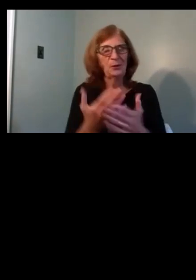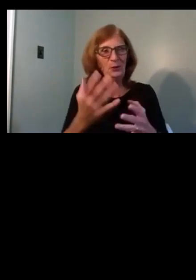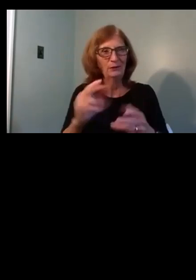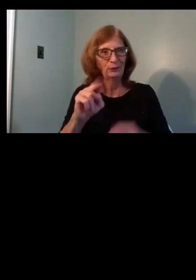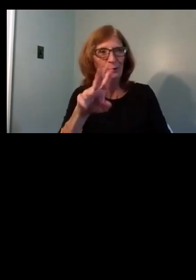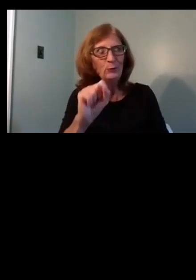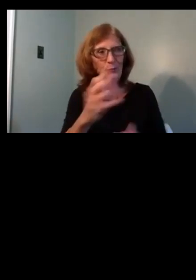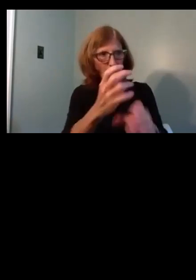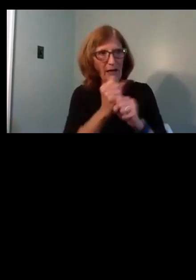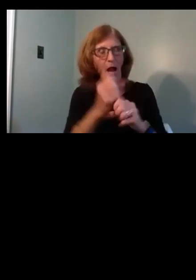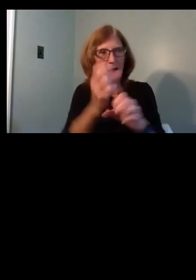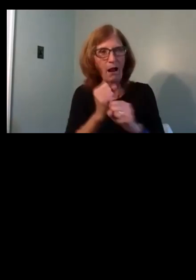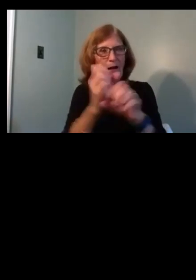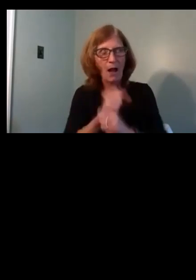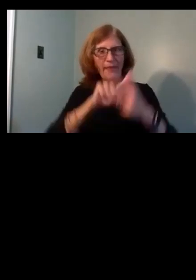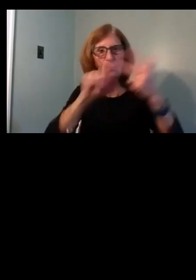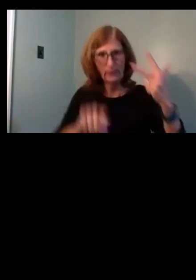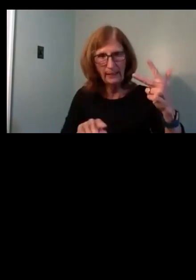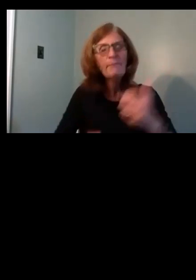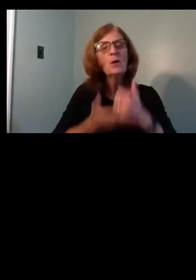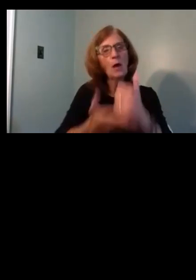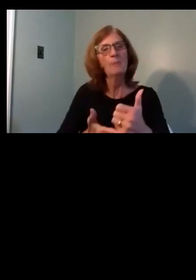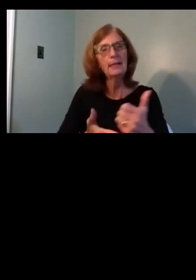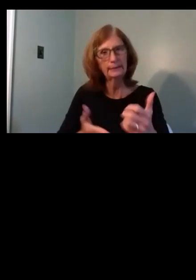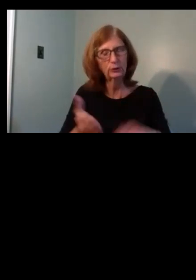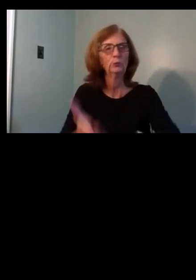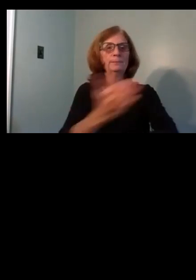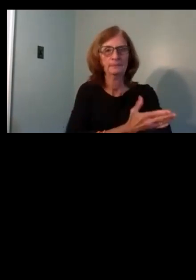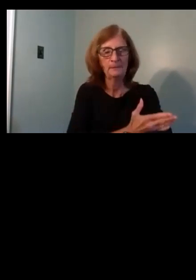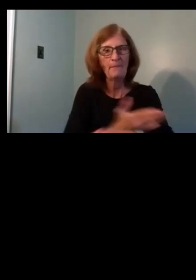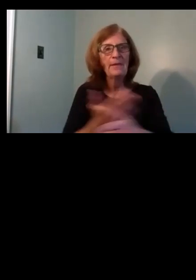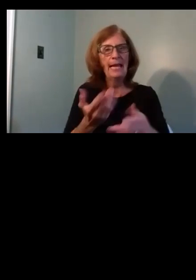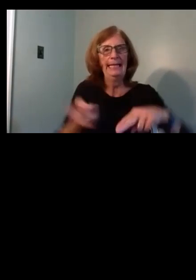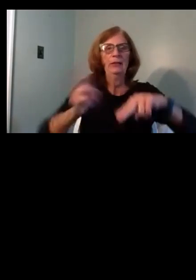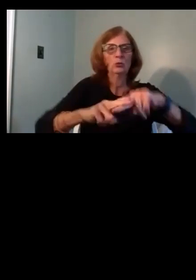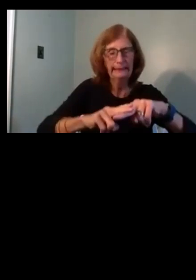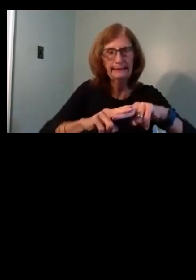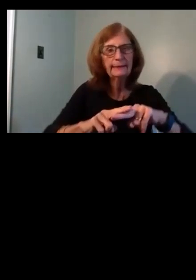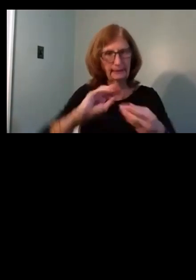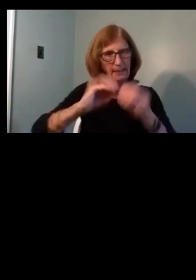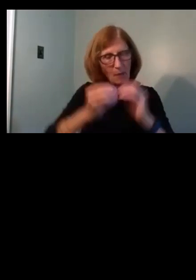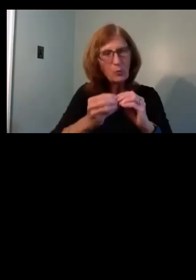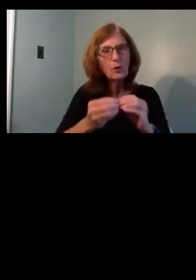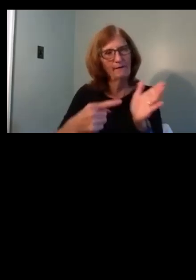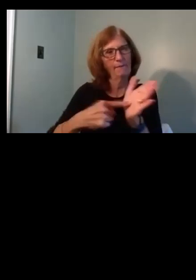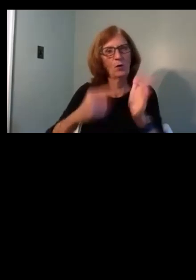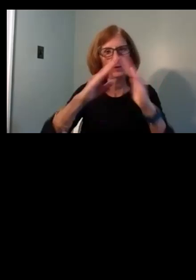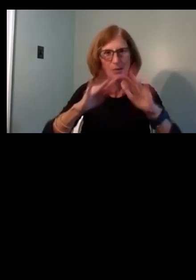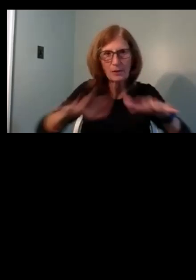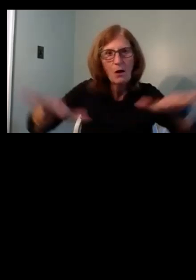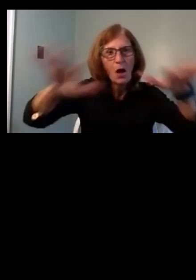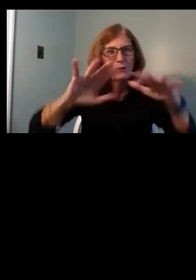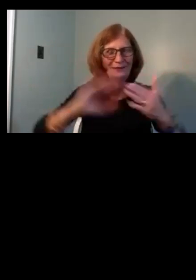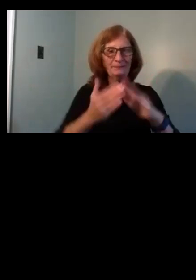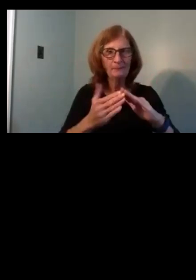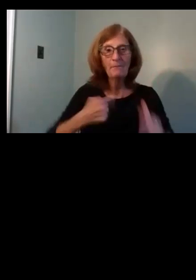those three live tech awards that will help us increase the continue to increase the stock of affordable housing across the city. So we're